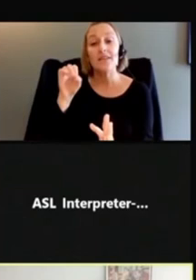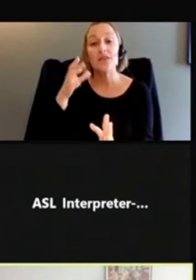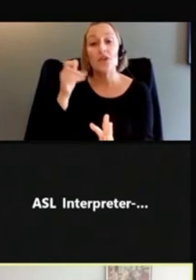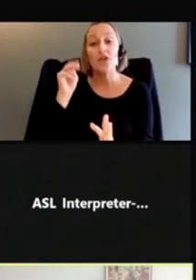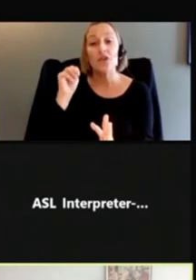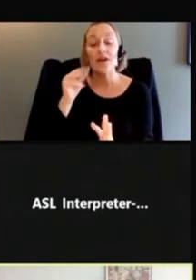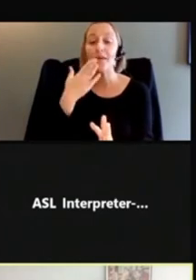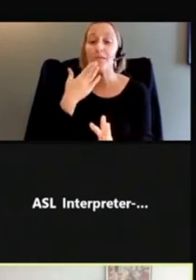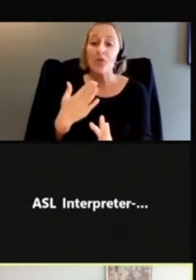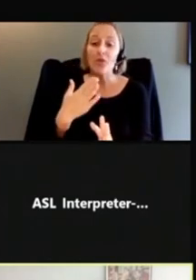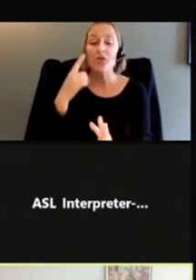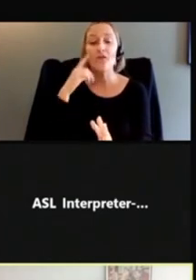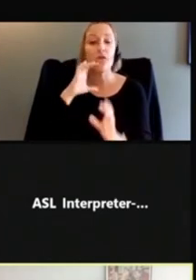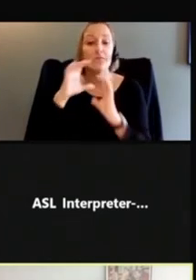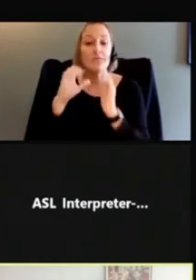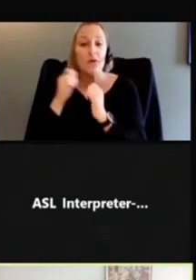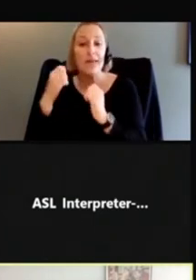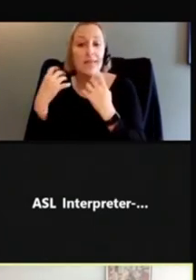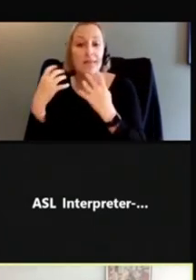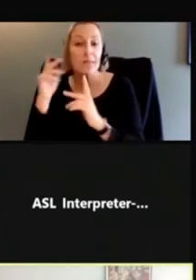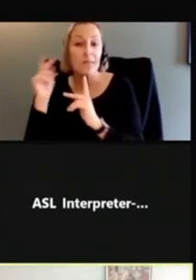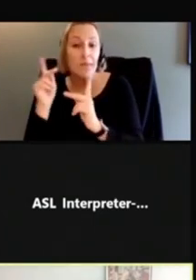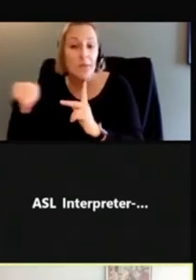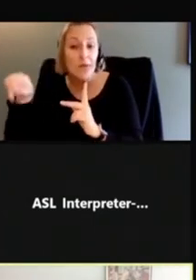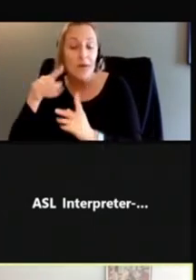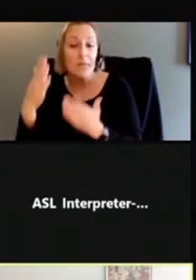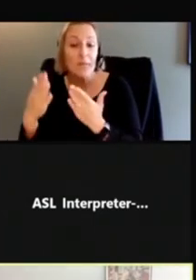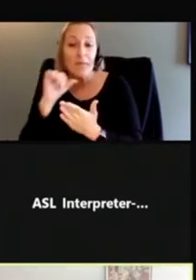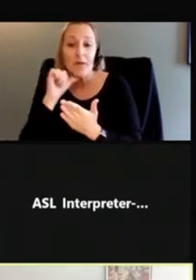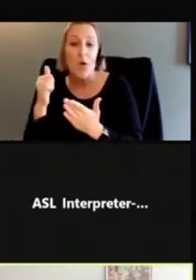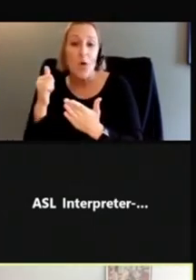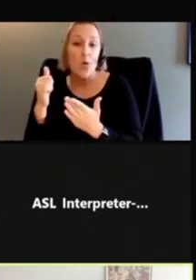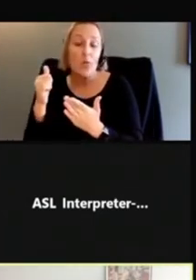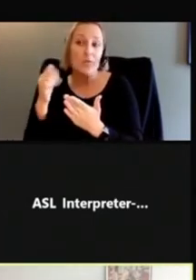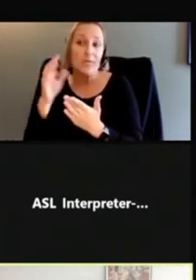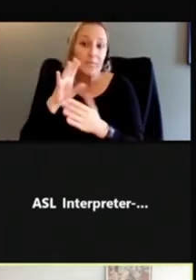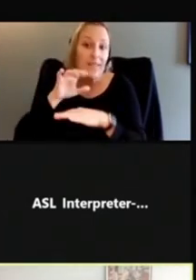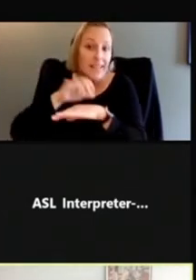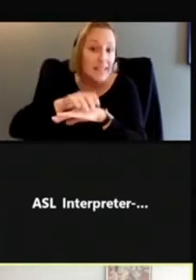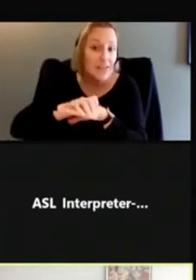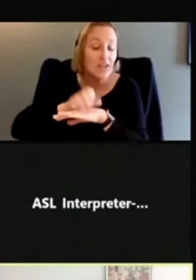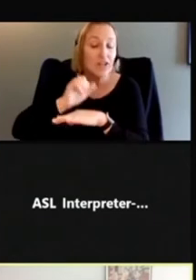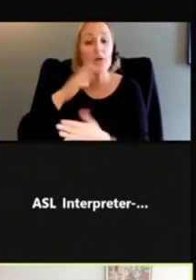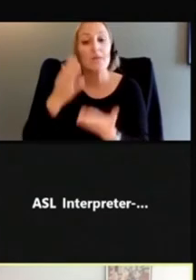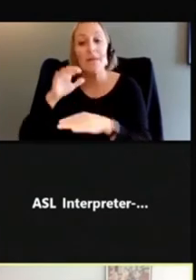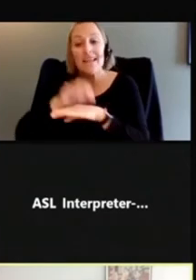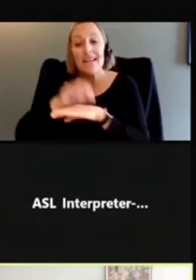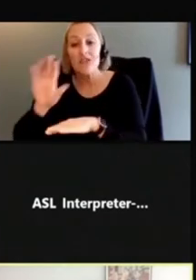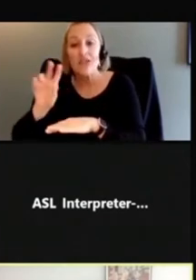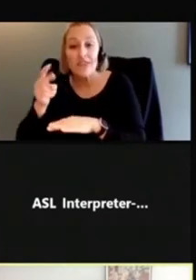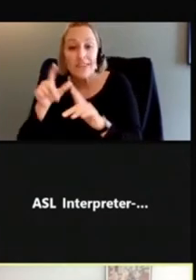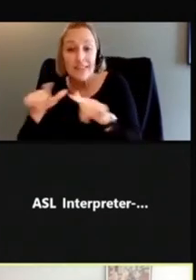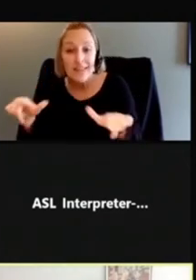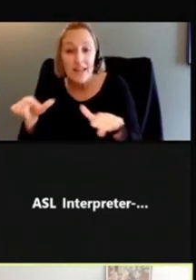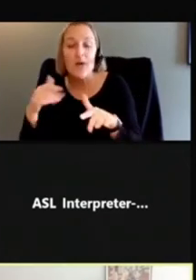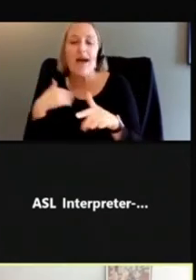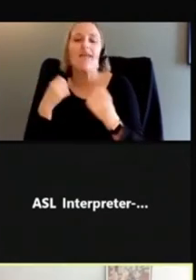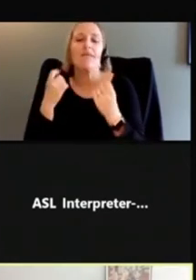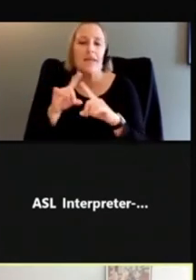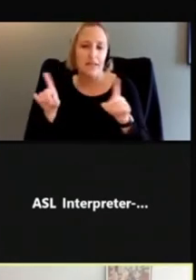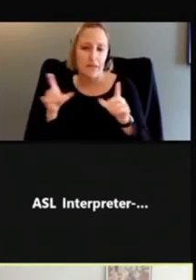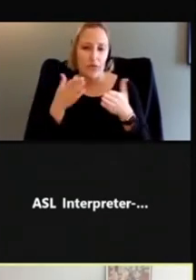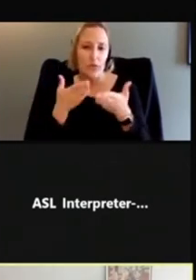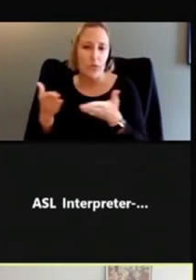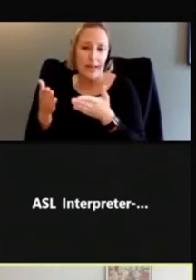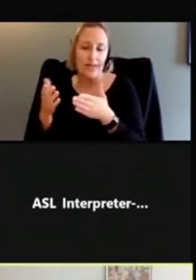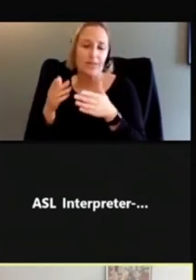audiences that may not speak a common language or speak English as a second language. And there's a lot of applications for that, which we'll